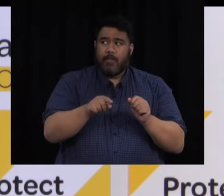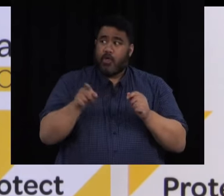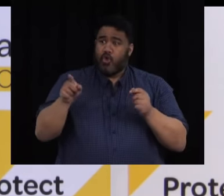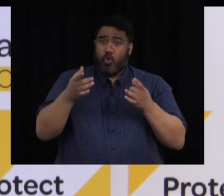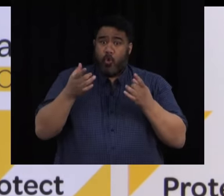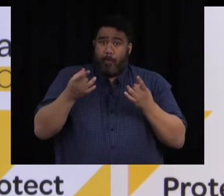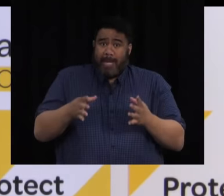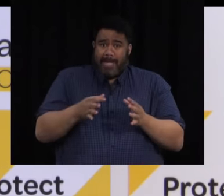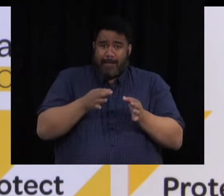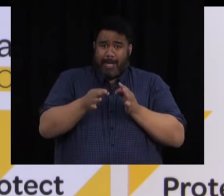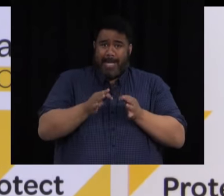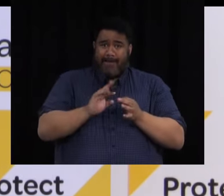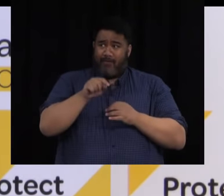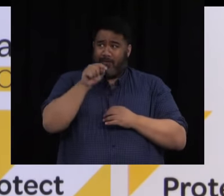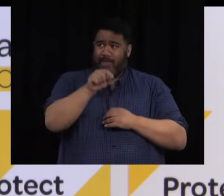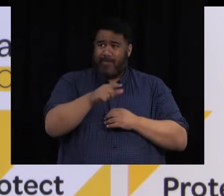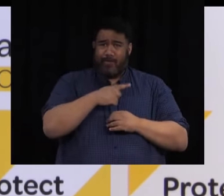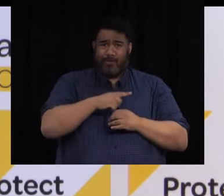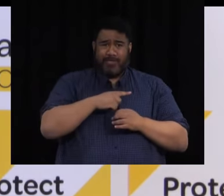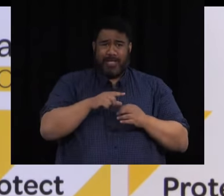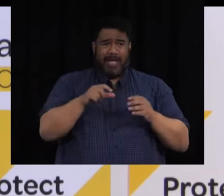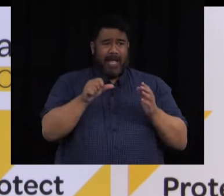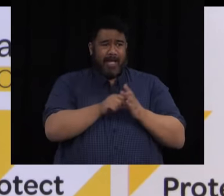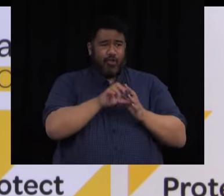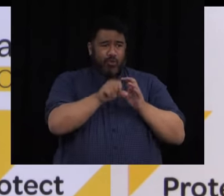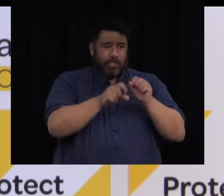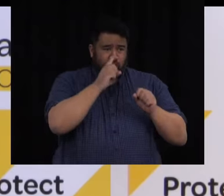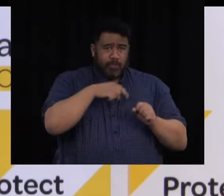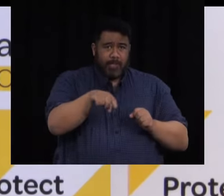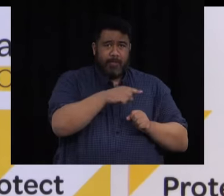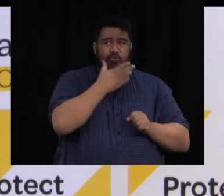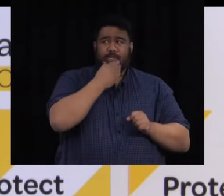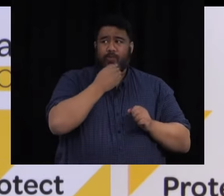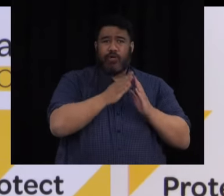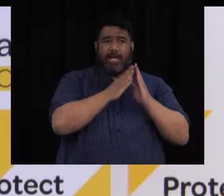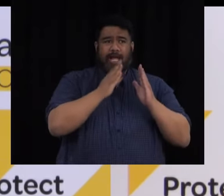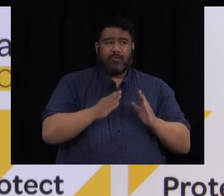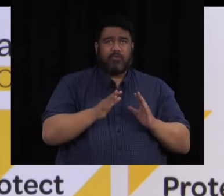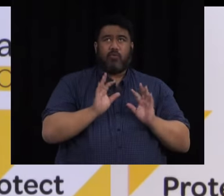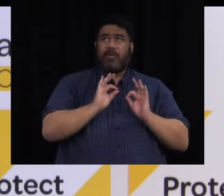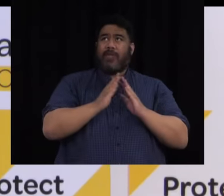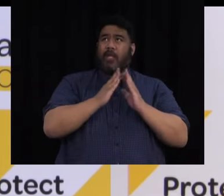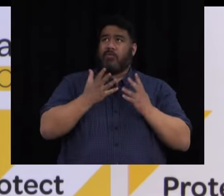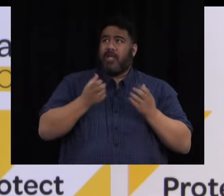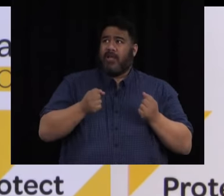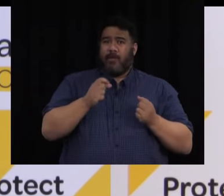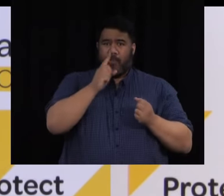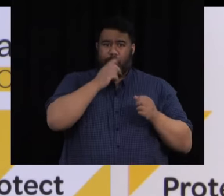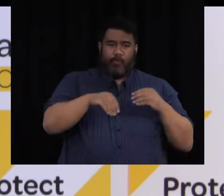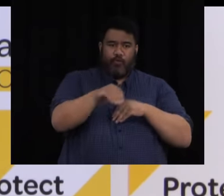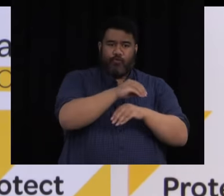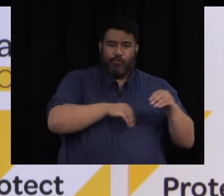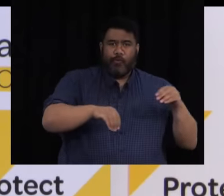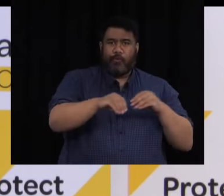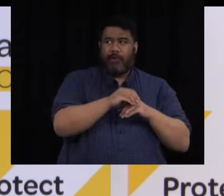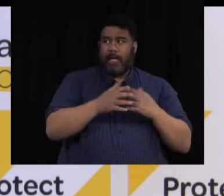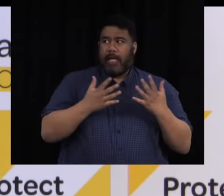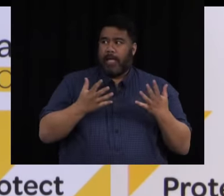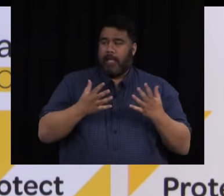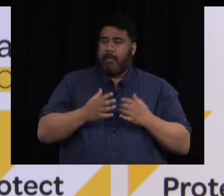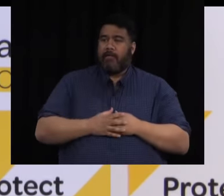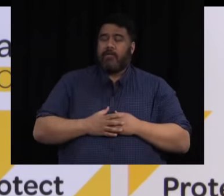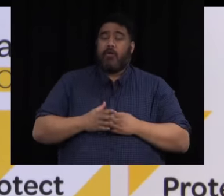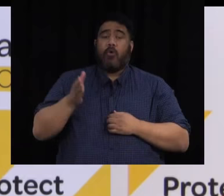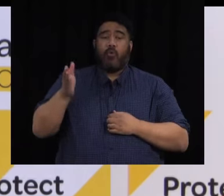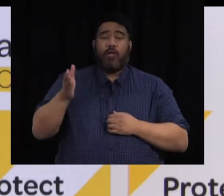first place? So I know that Minister Woods and Williams as the responsible ministers around housing have been doing a lot of